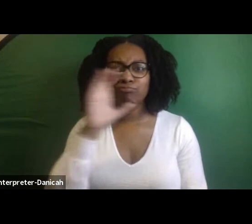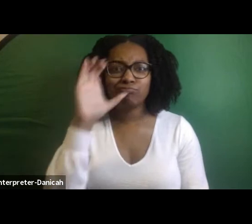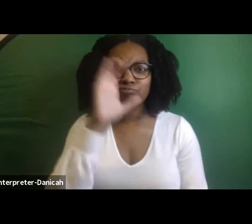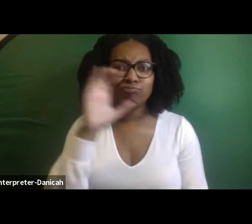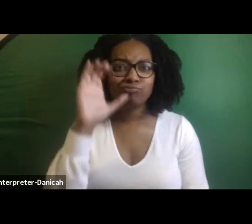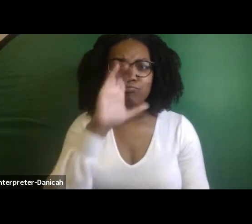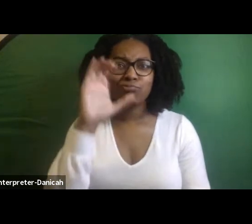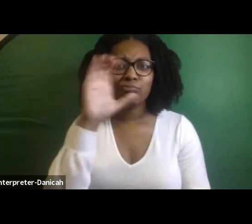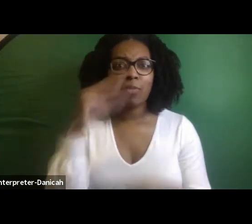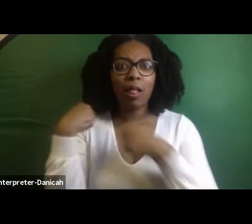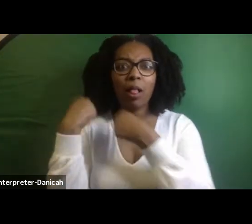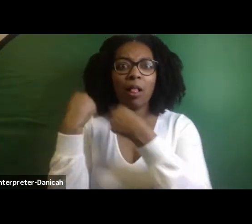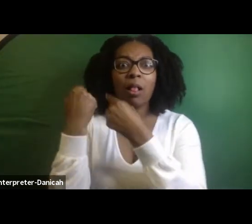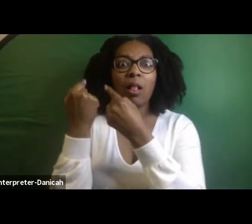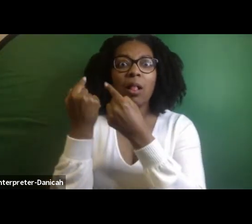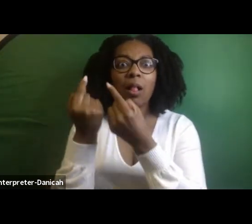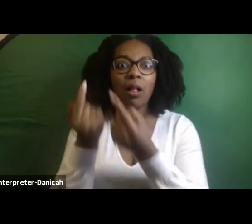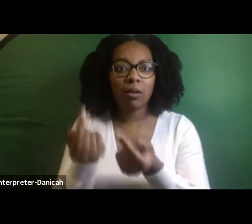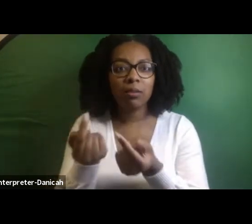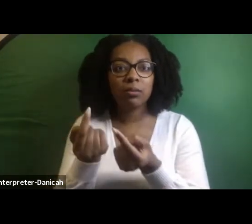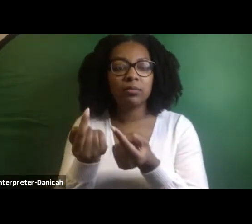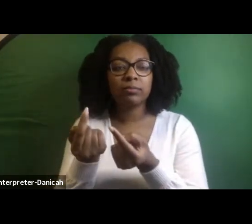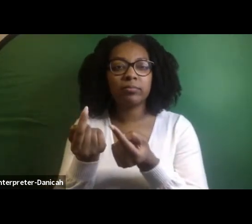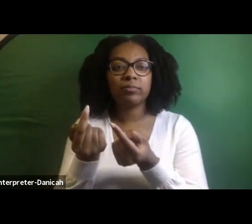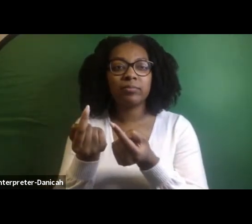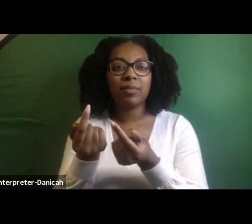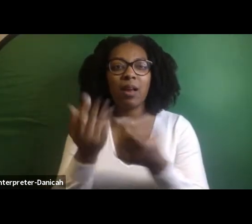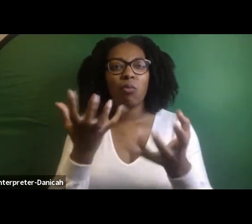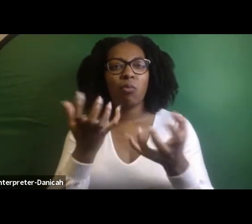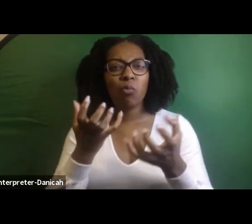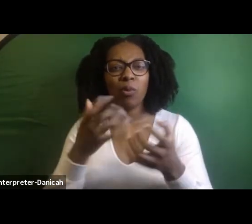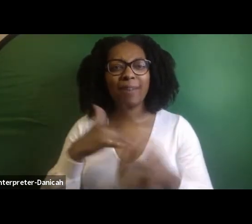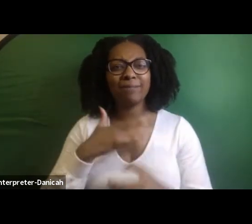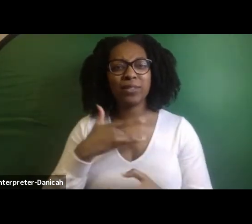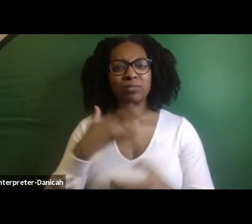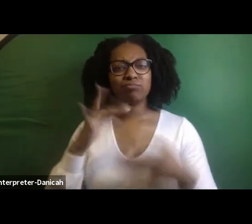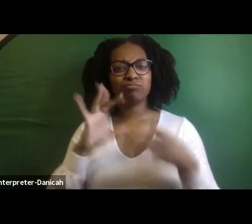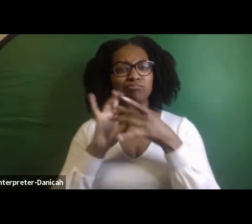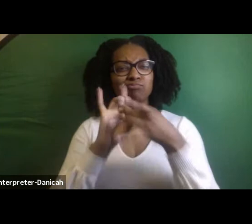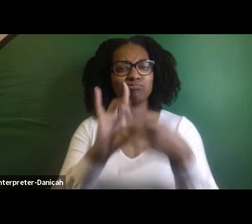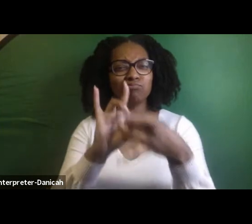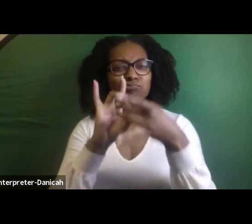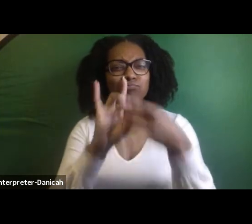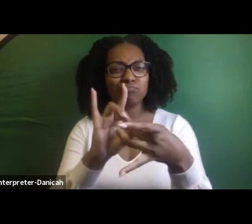people who I think that I could relate to as a young black dance artist.